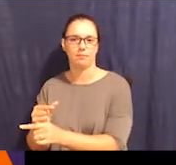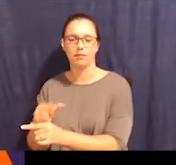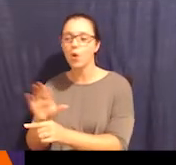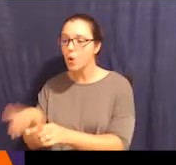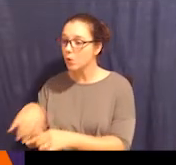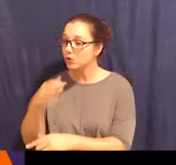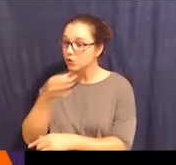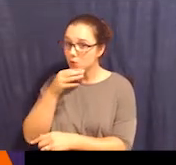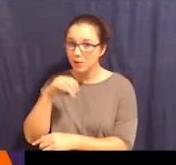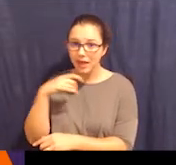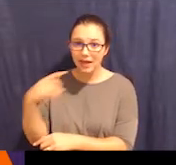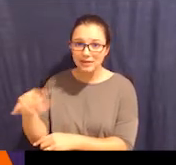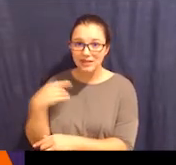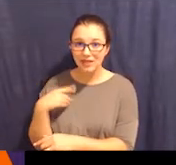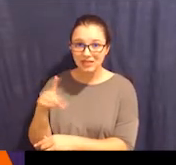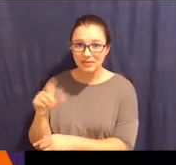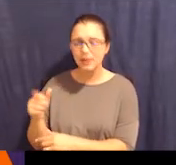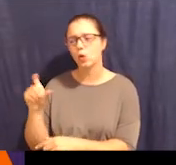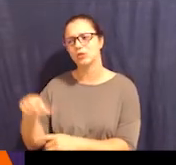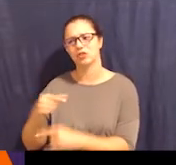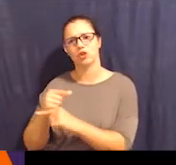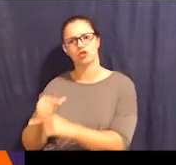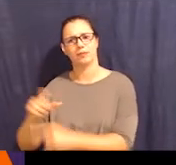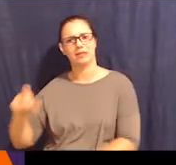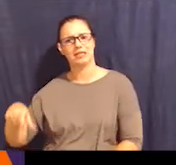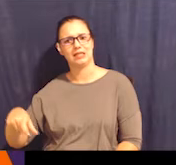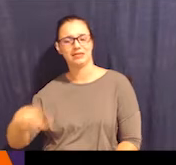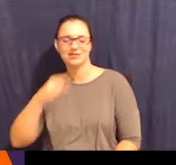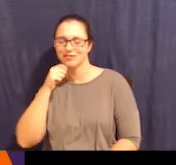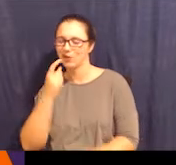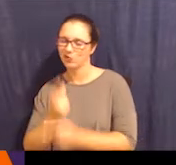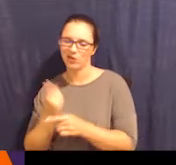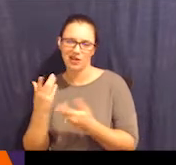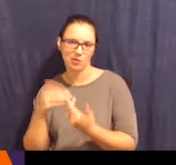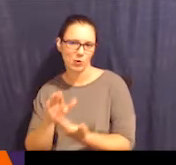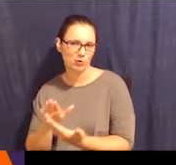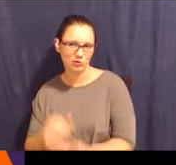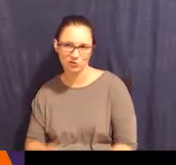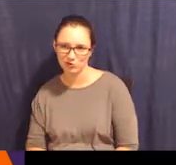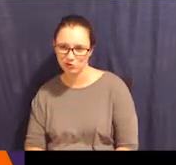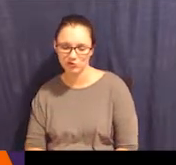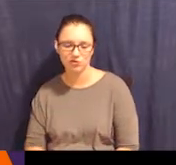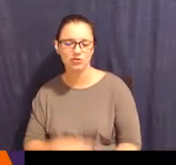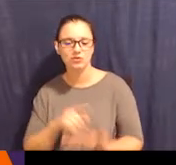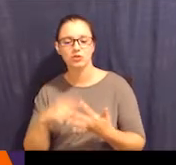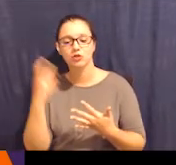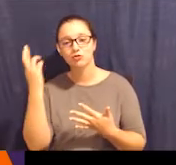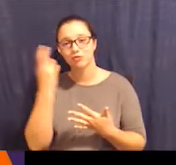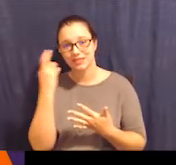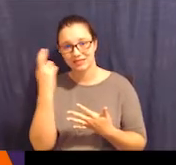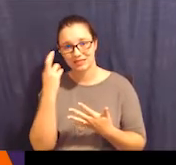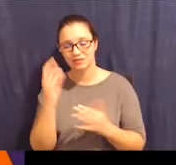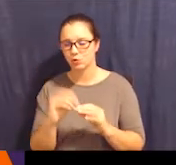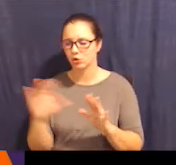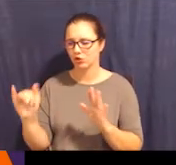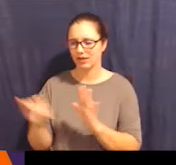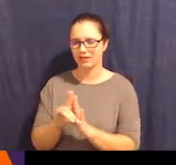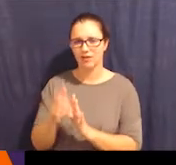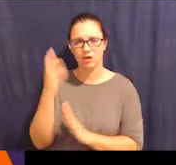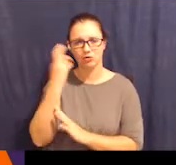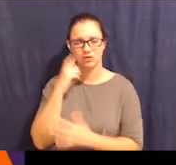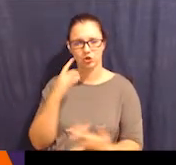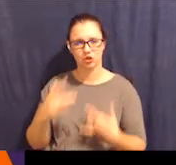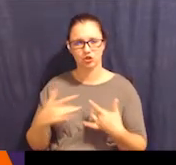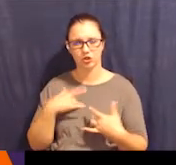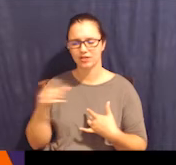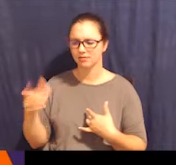Oh, they're about to turn 18, they have a disability, they need guardianship. That's not the right way to do things. Reason. So clearly identify the